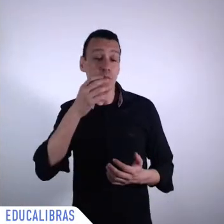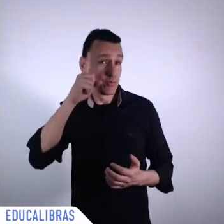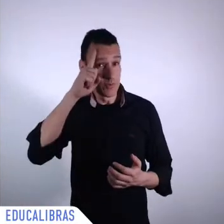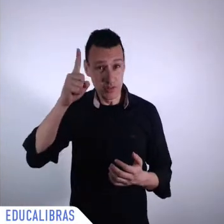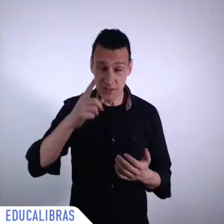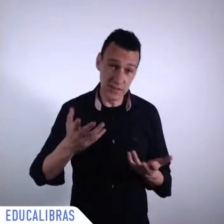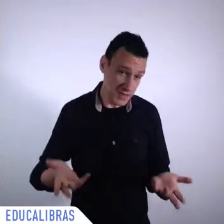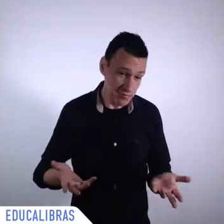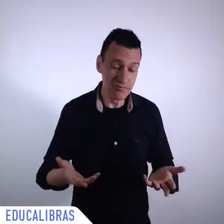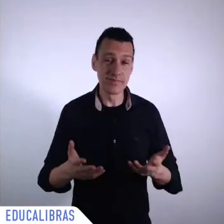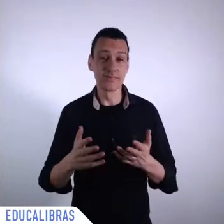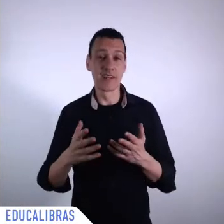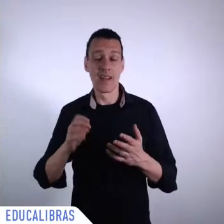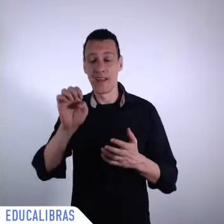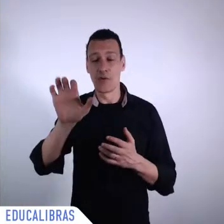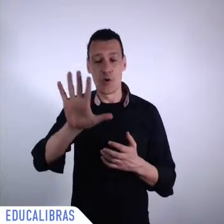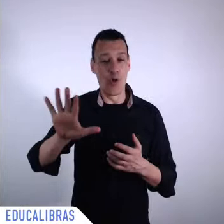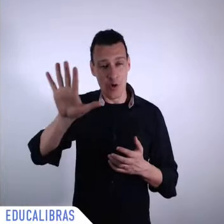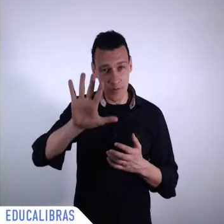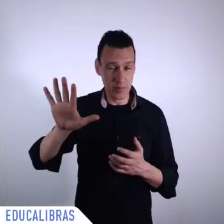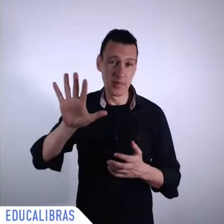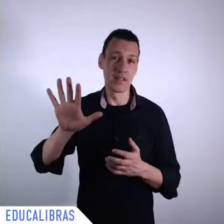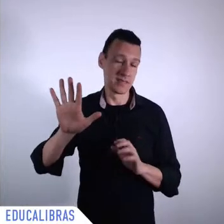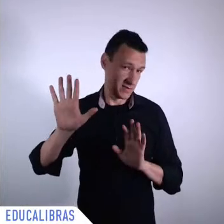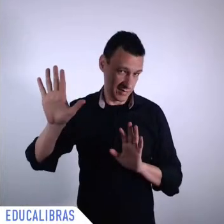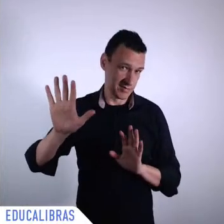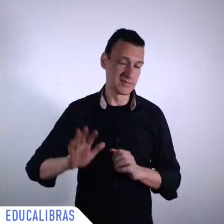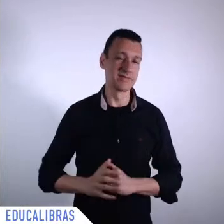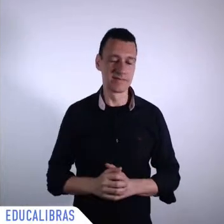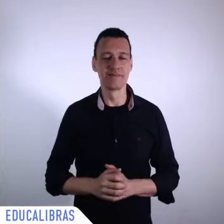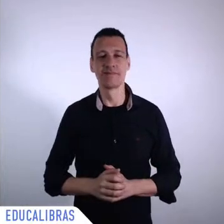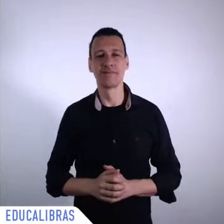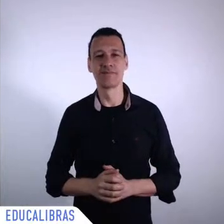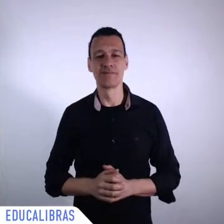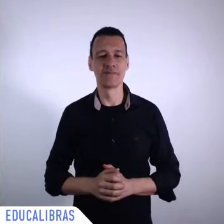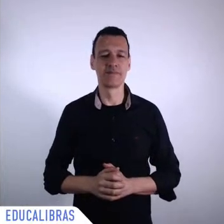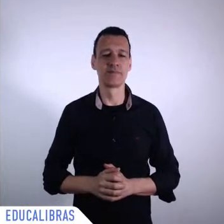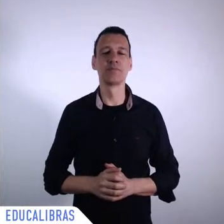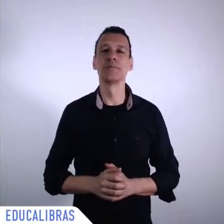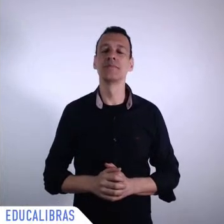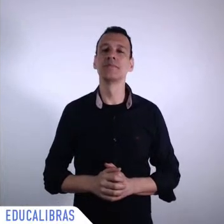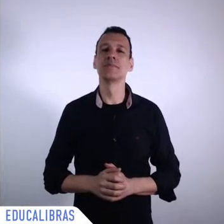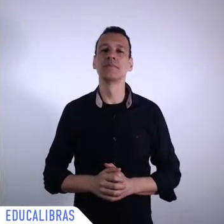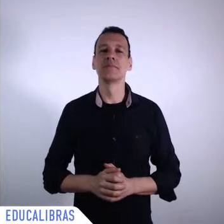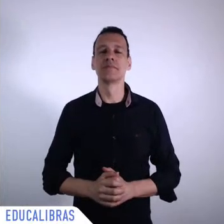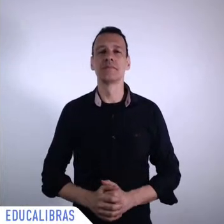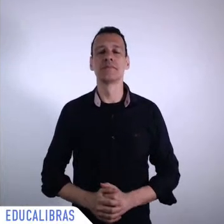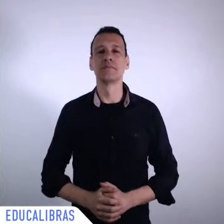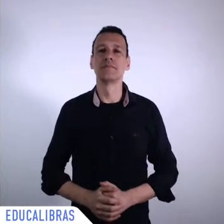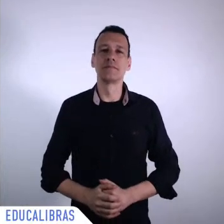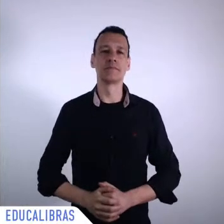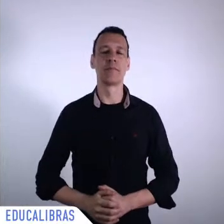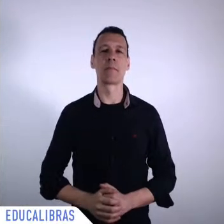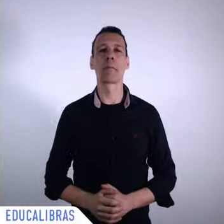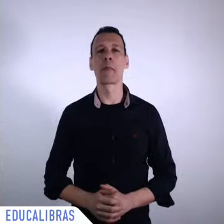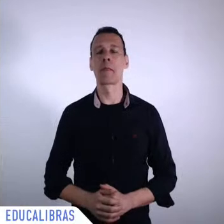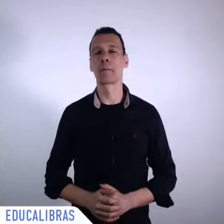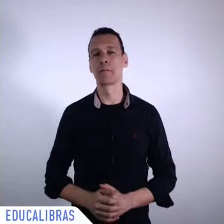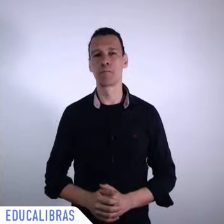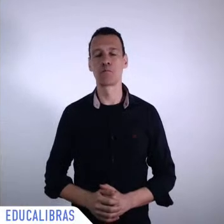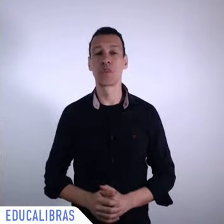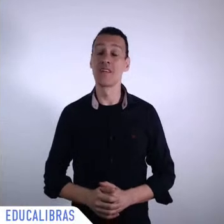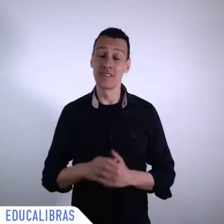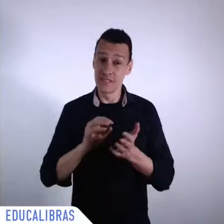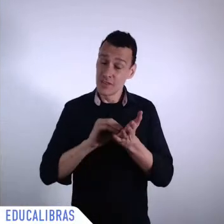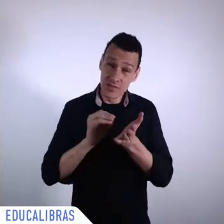are 10 years away from the Sustainable Development Goals Achievement Deadline. Established in 2015,